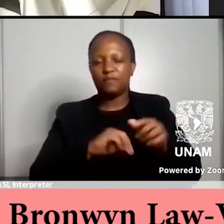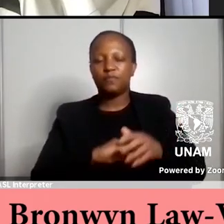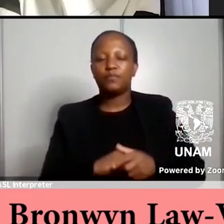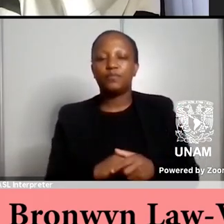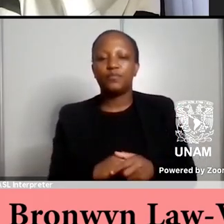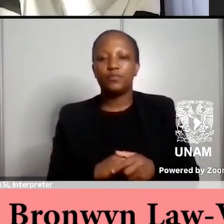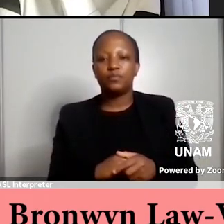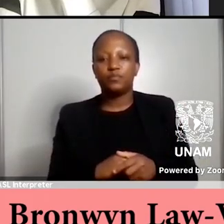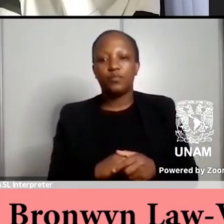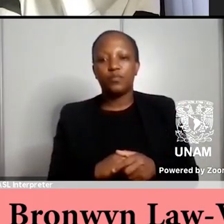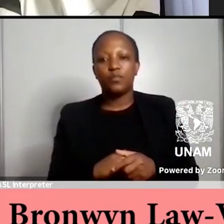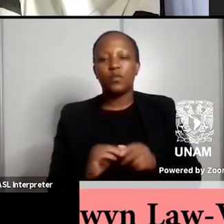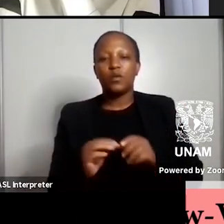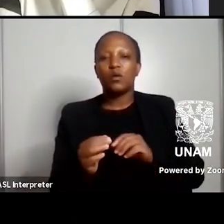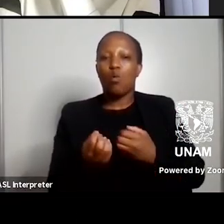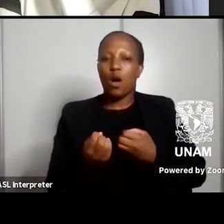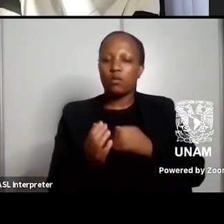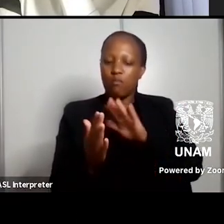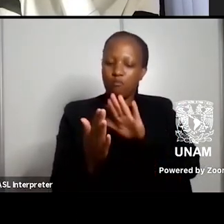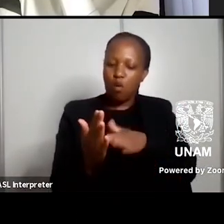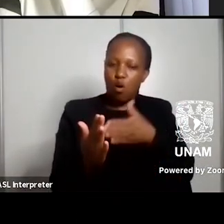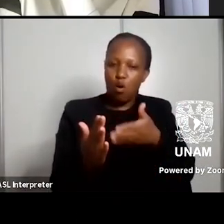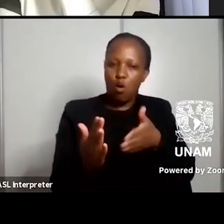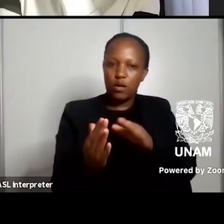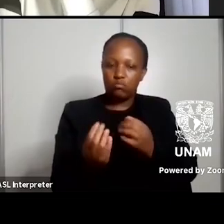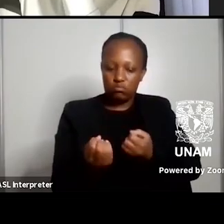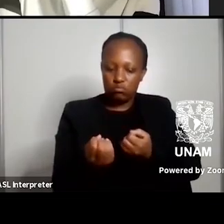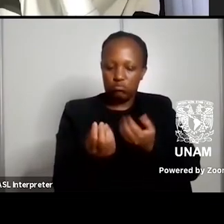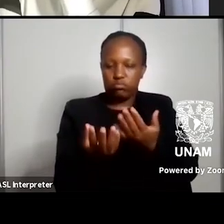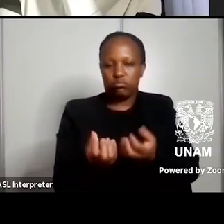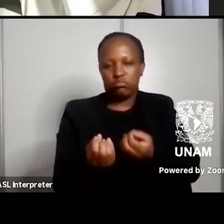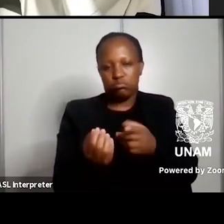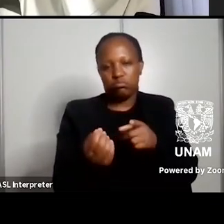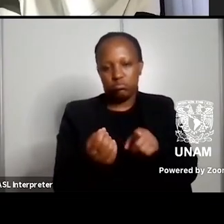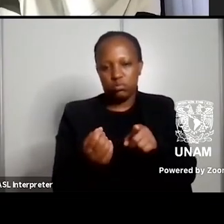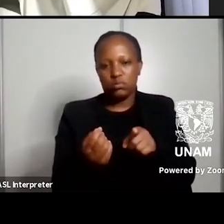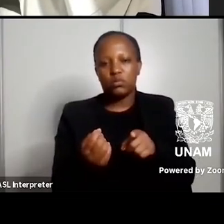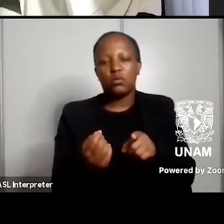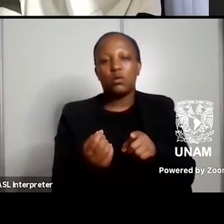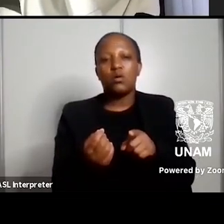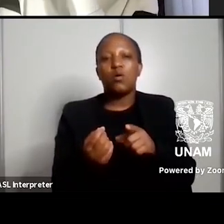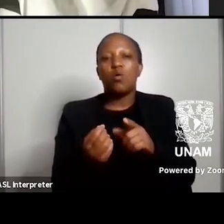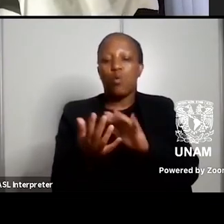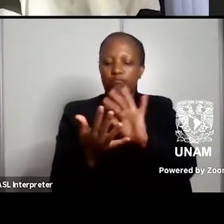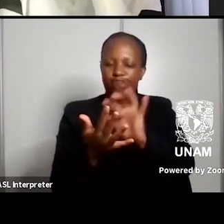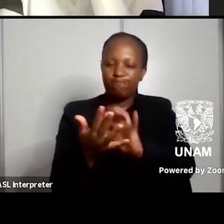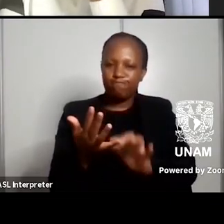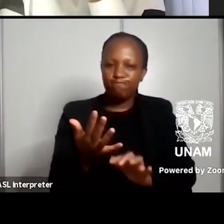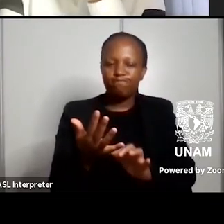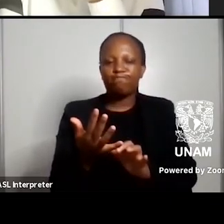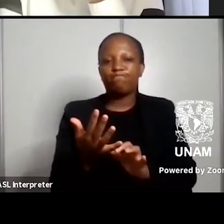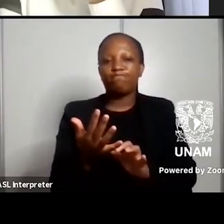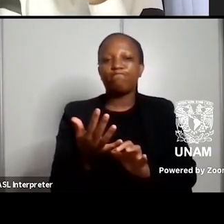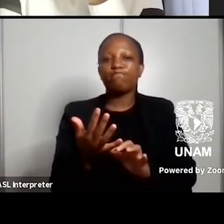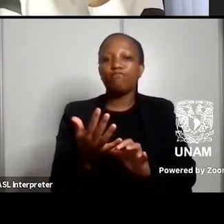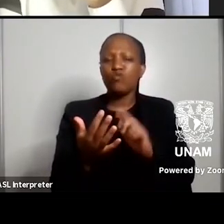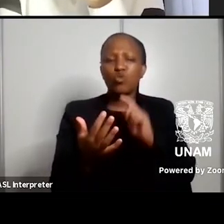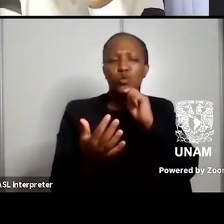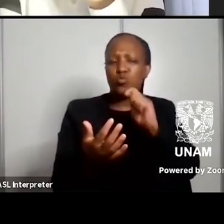in poetry uh more so than in in in fiction we're able to see some of the